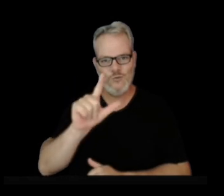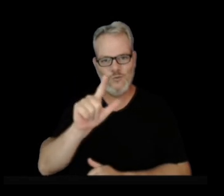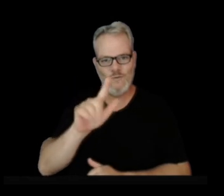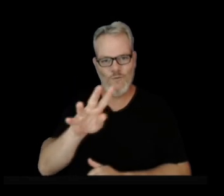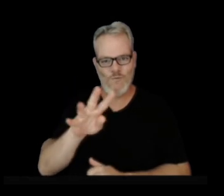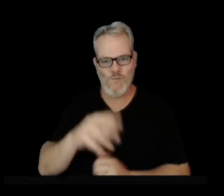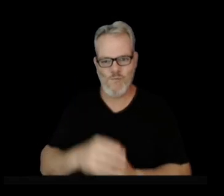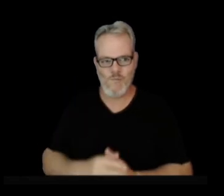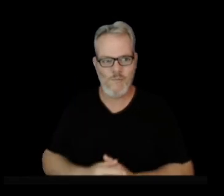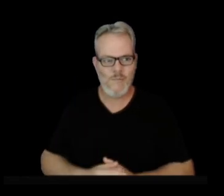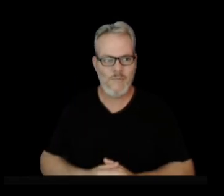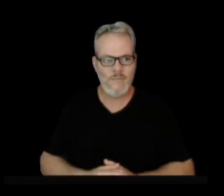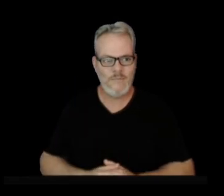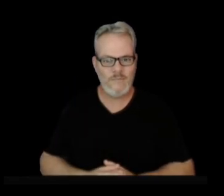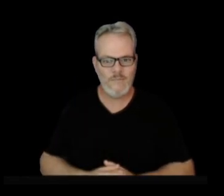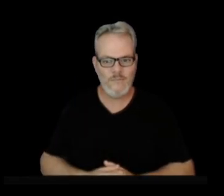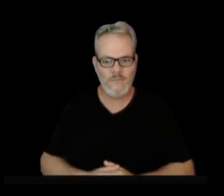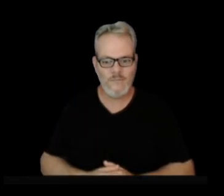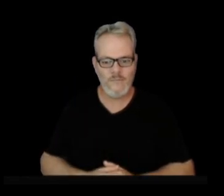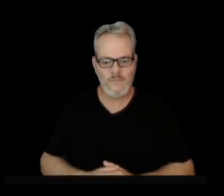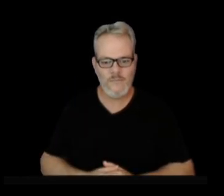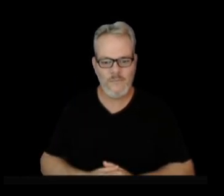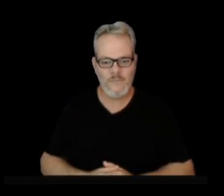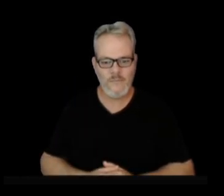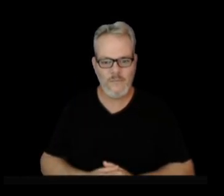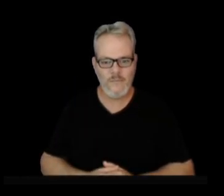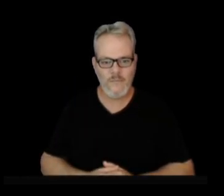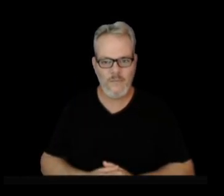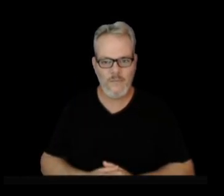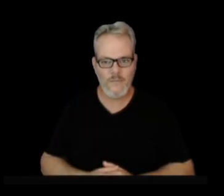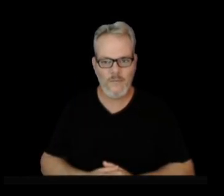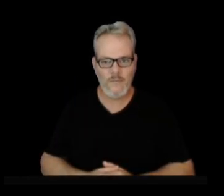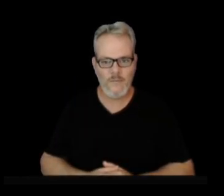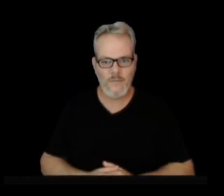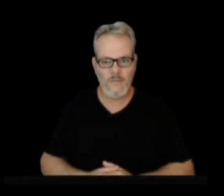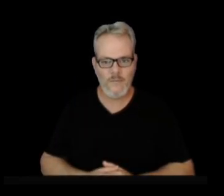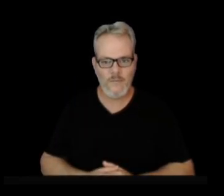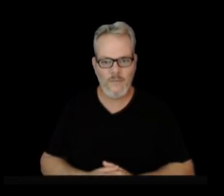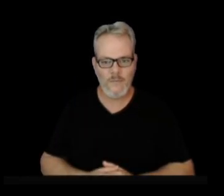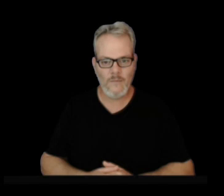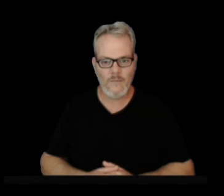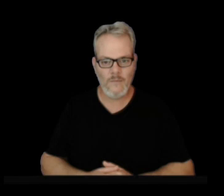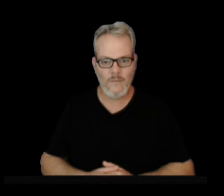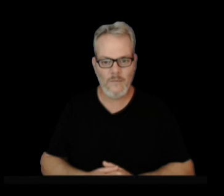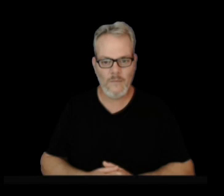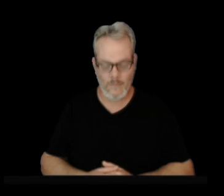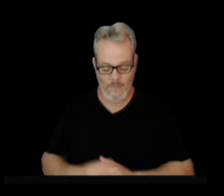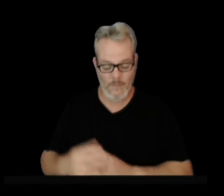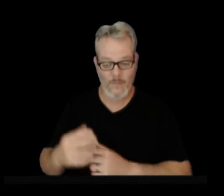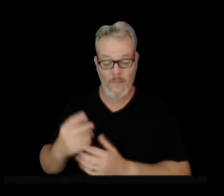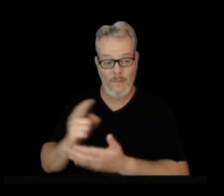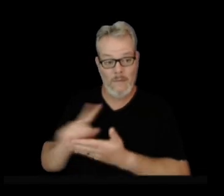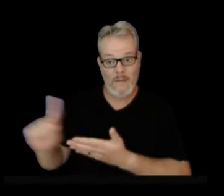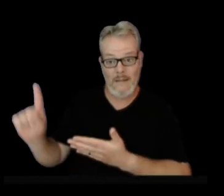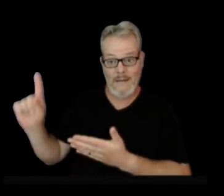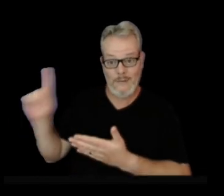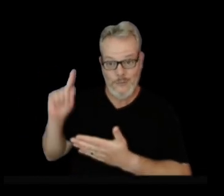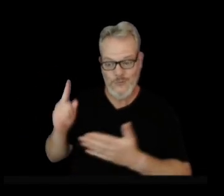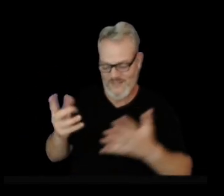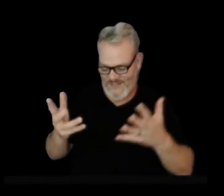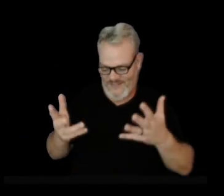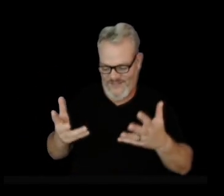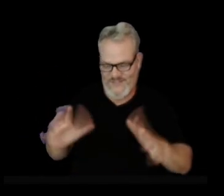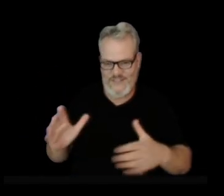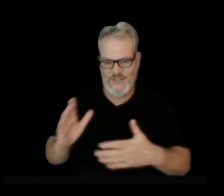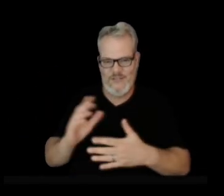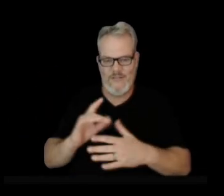It's been about a week since the intrusion on Kīlauea's Upper East Rift ended. However, earthquakes over the past